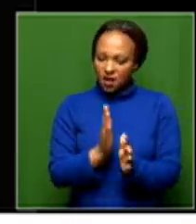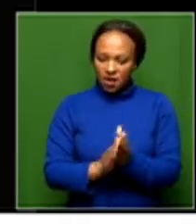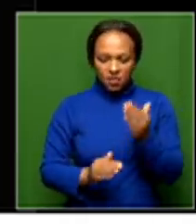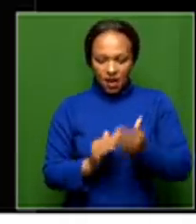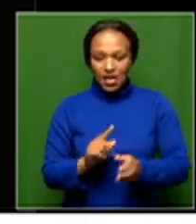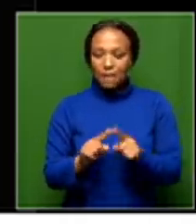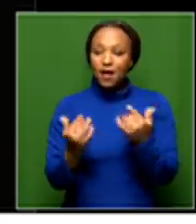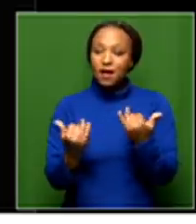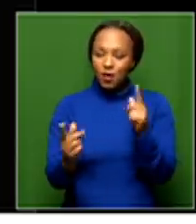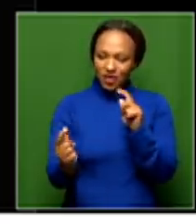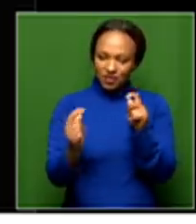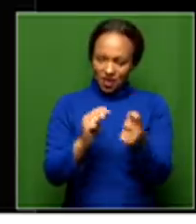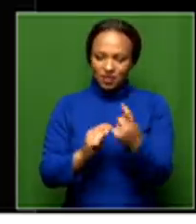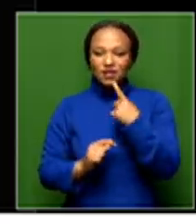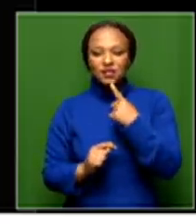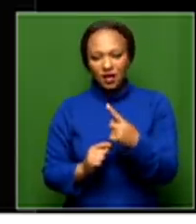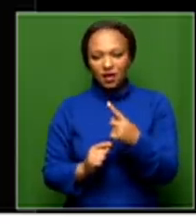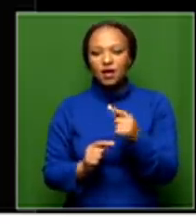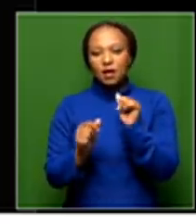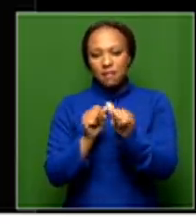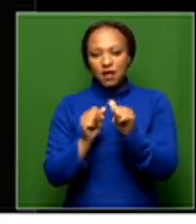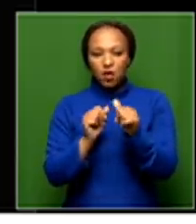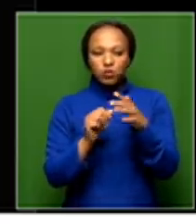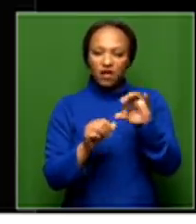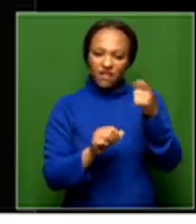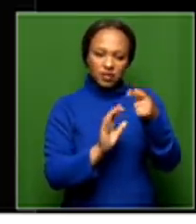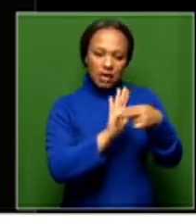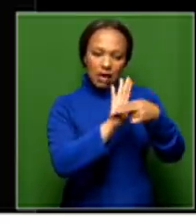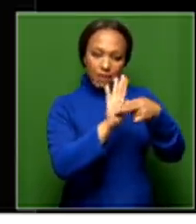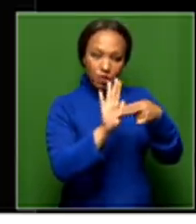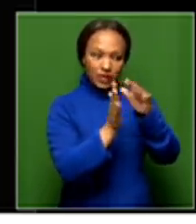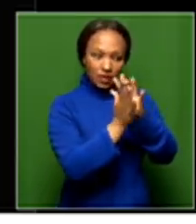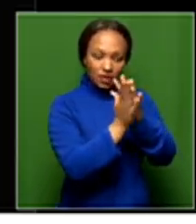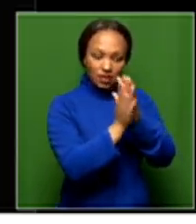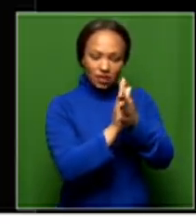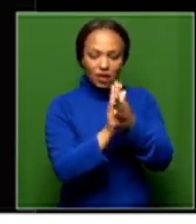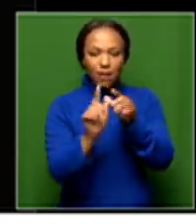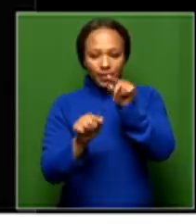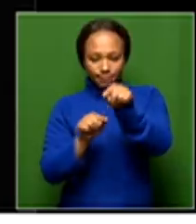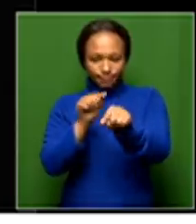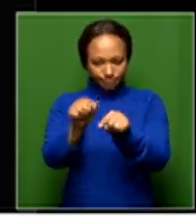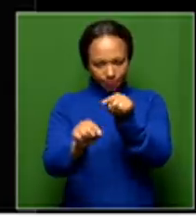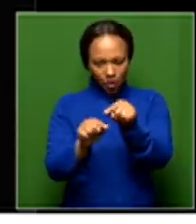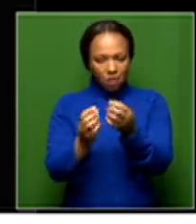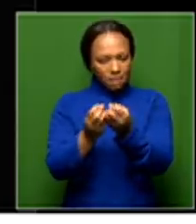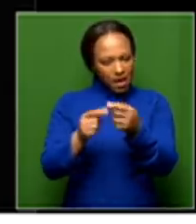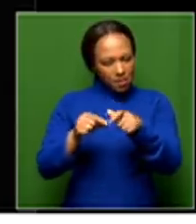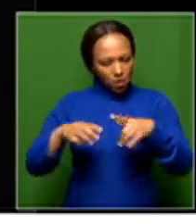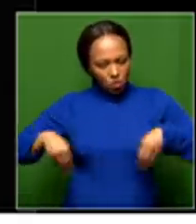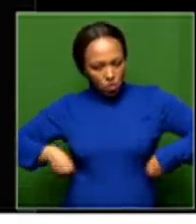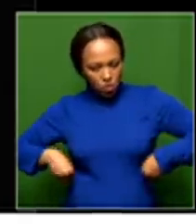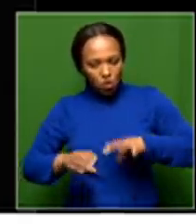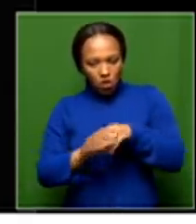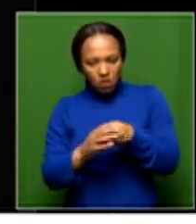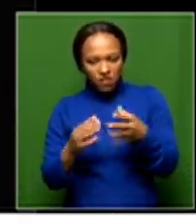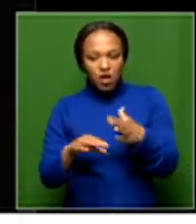story, but rather where its reputation is being damaged by allegations which may not have even